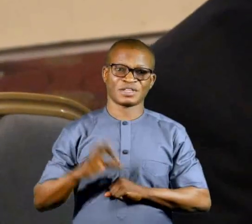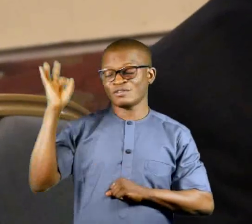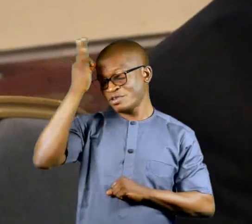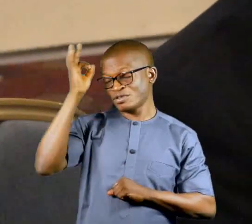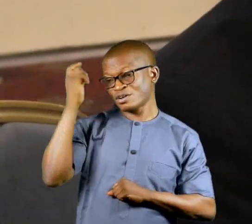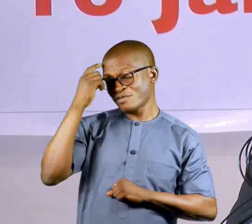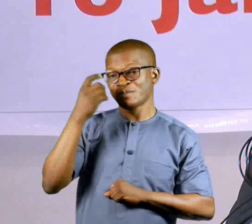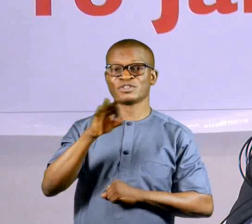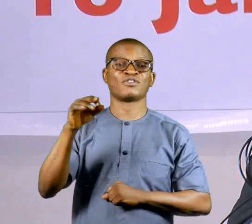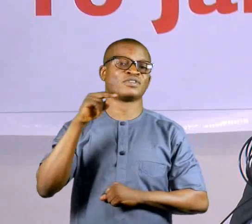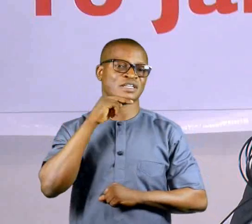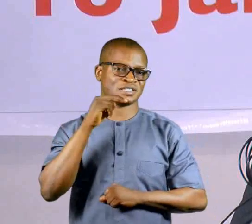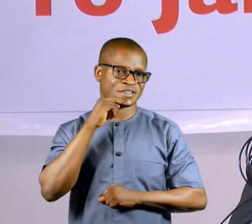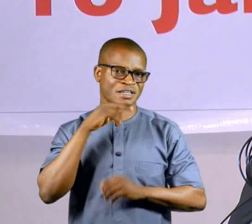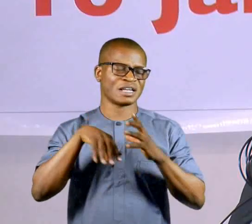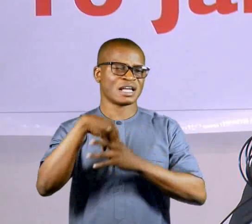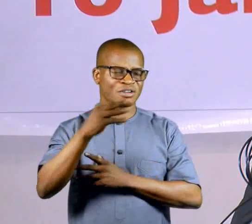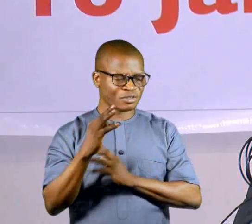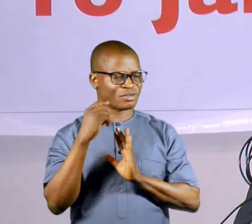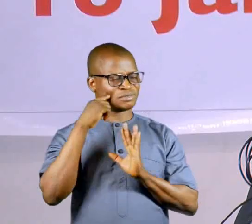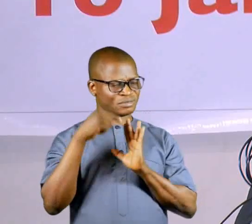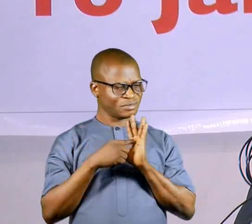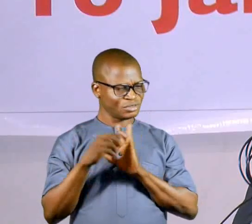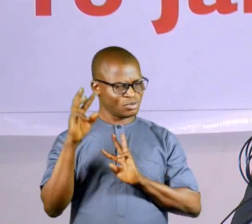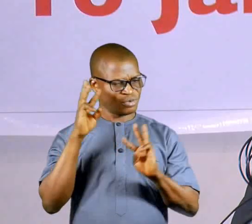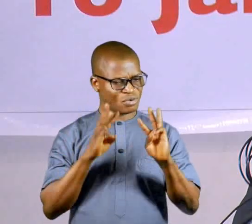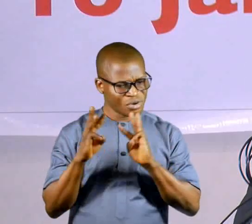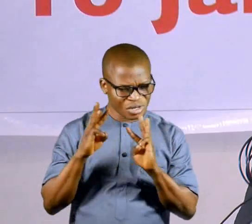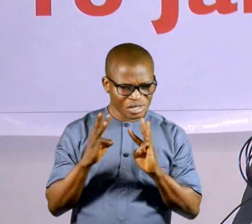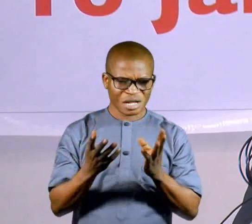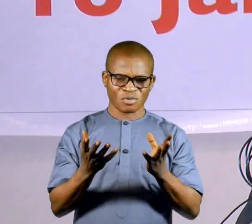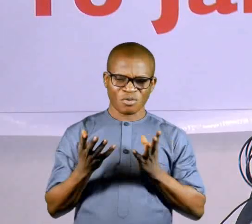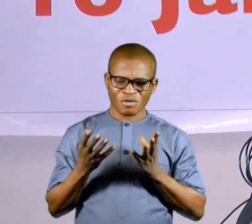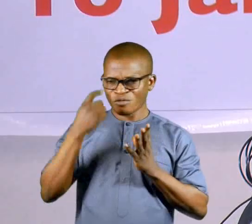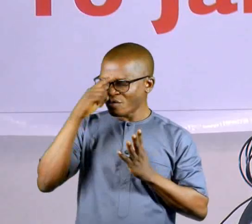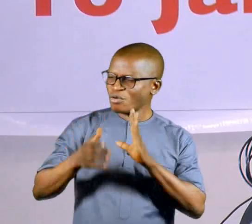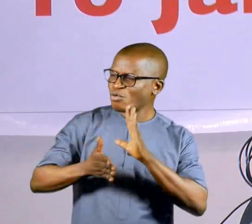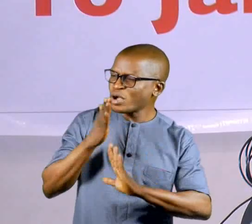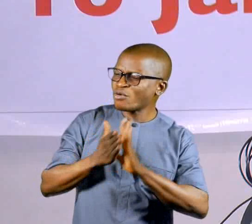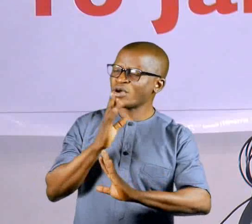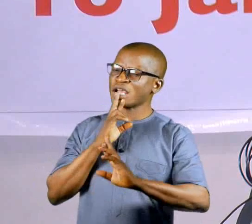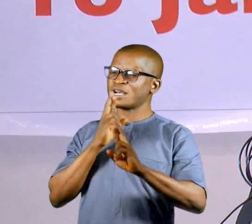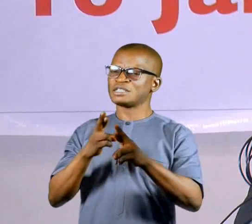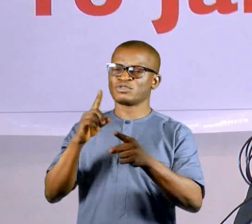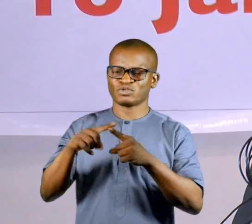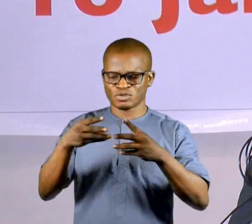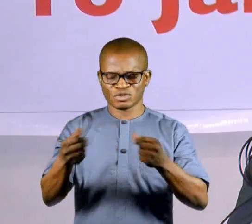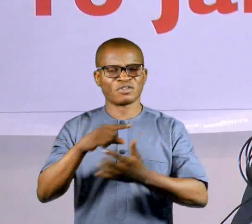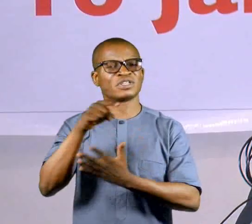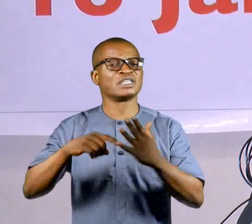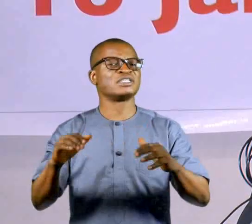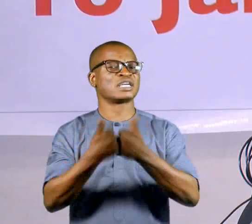Government of Nigeria out of concern and desire for rapid response to address these